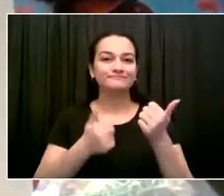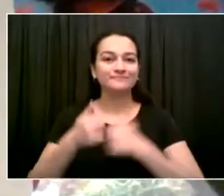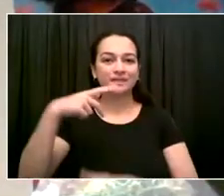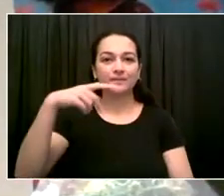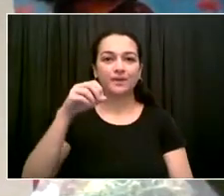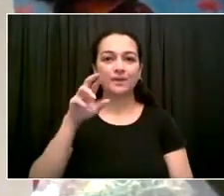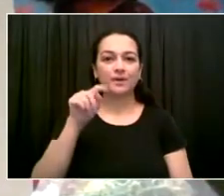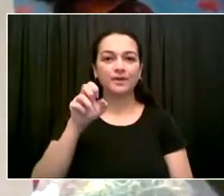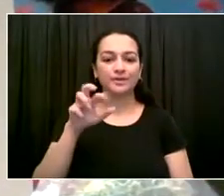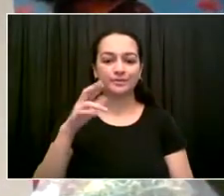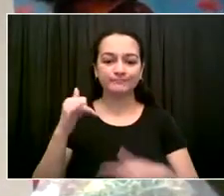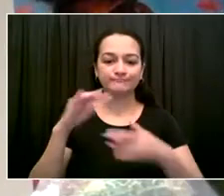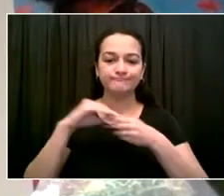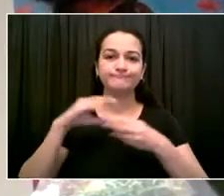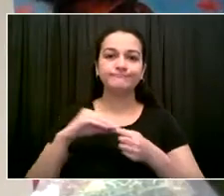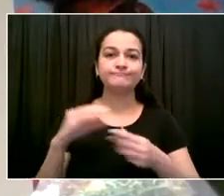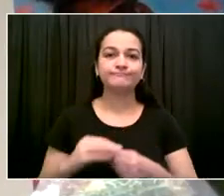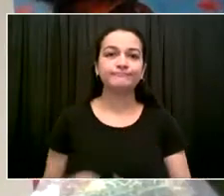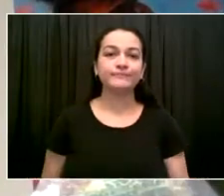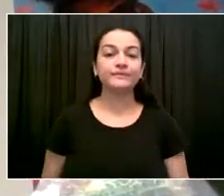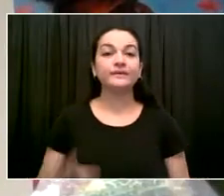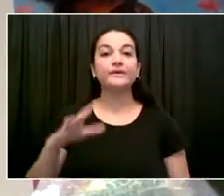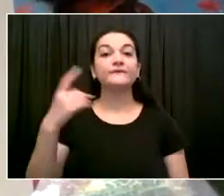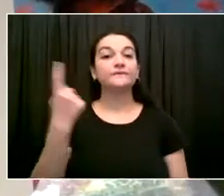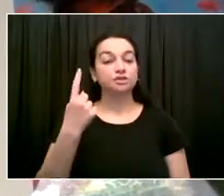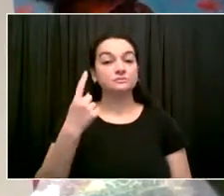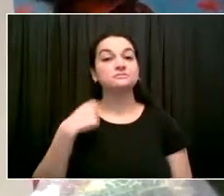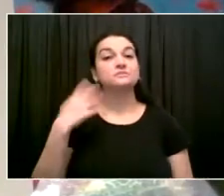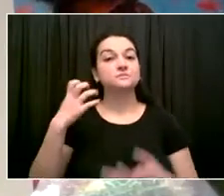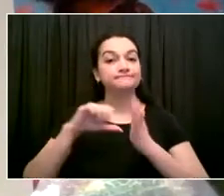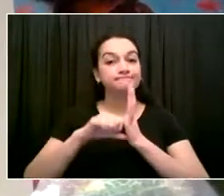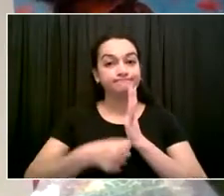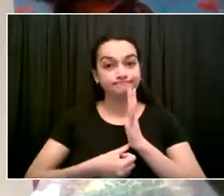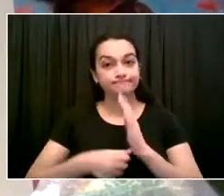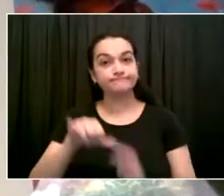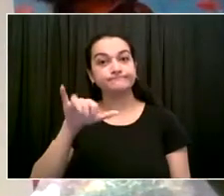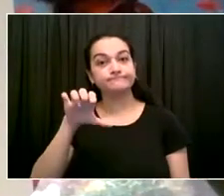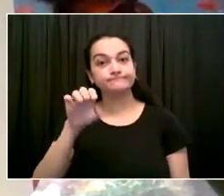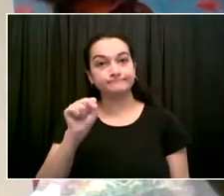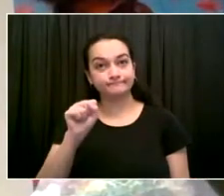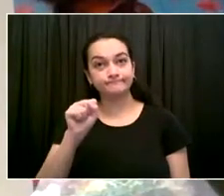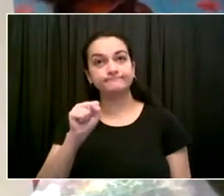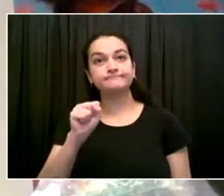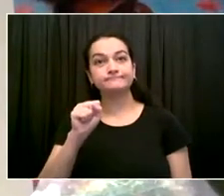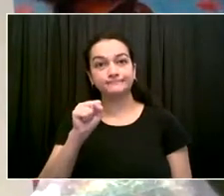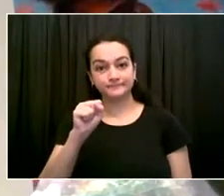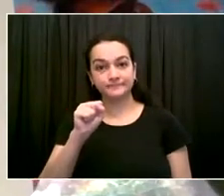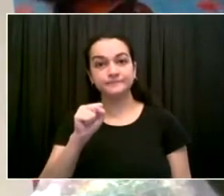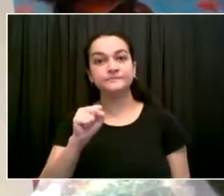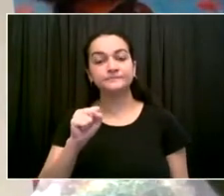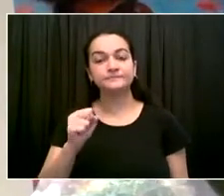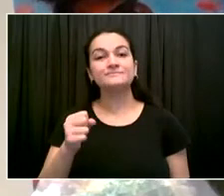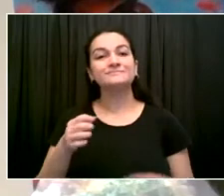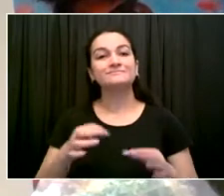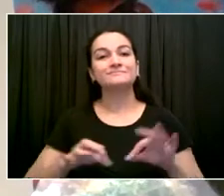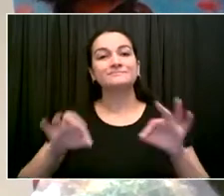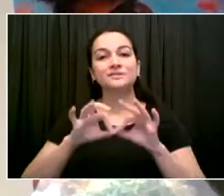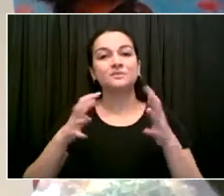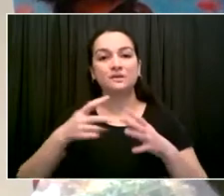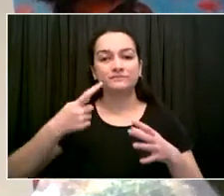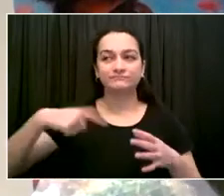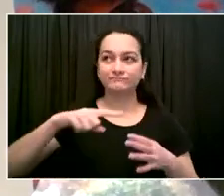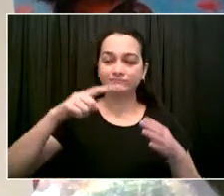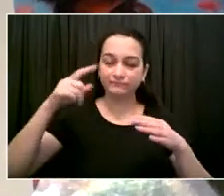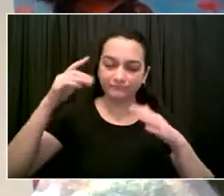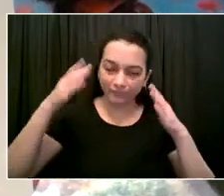to follow the gold standard around health and safety, and our classes are already capped based on the